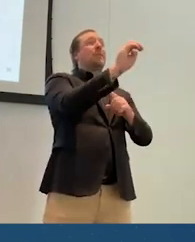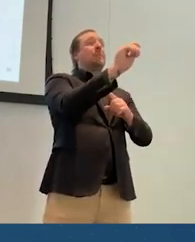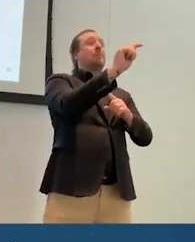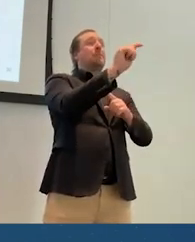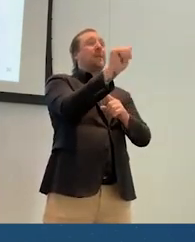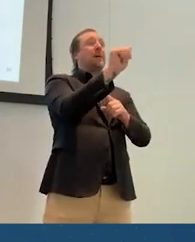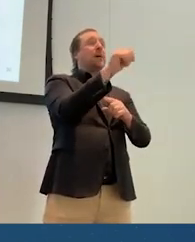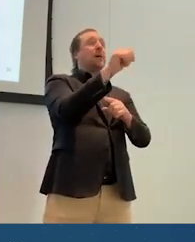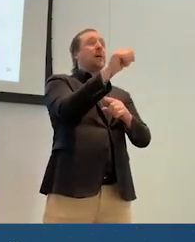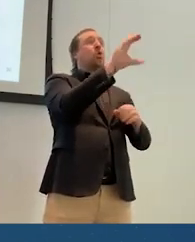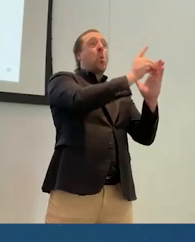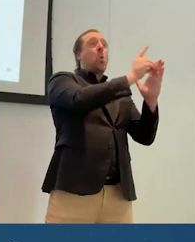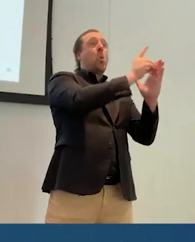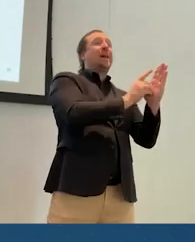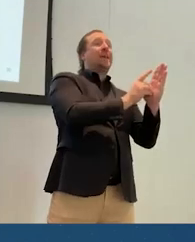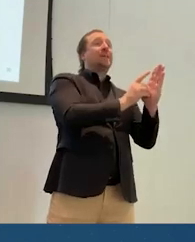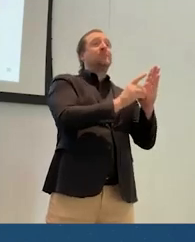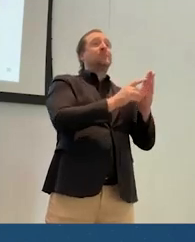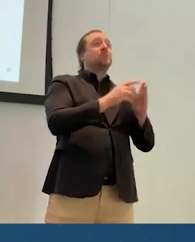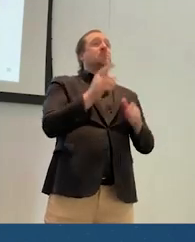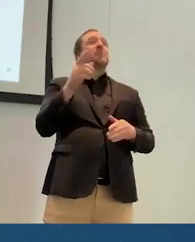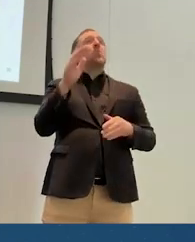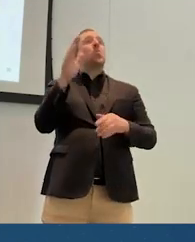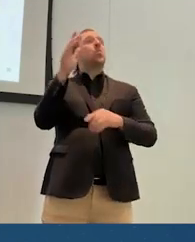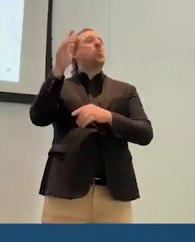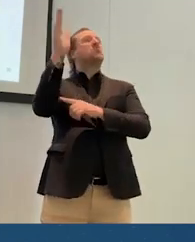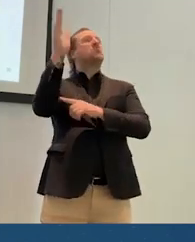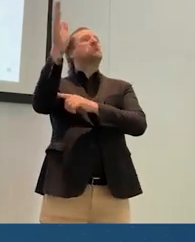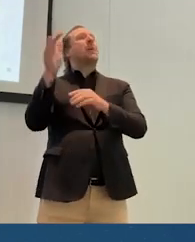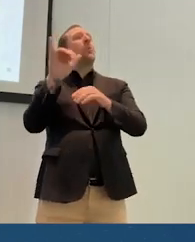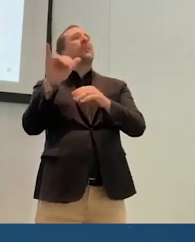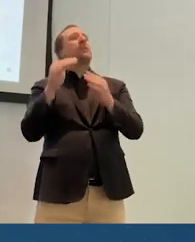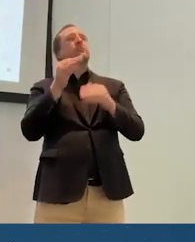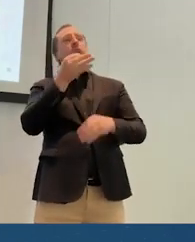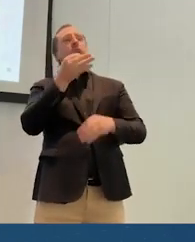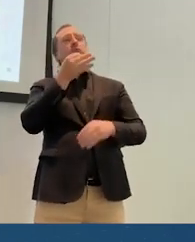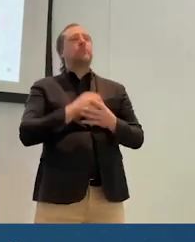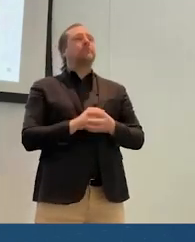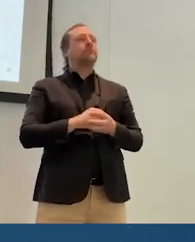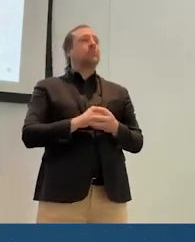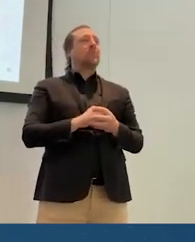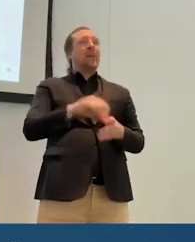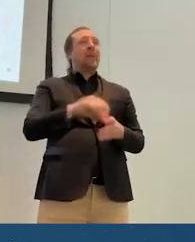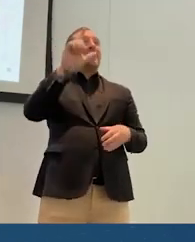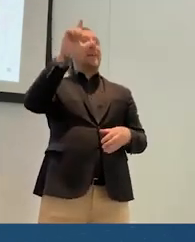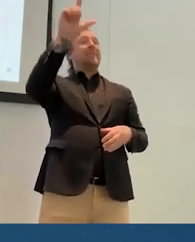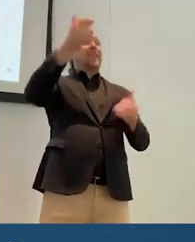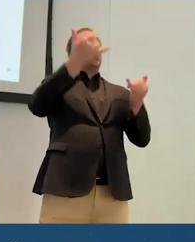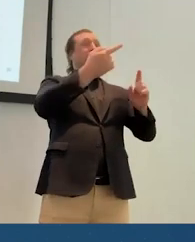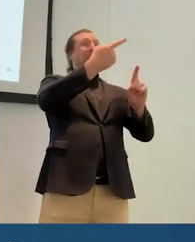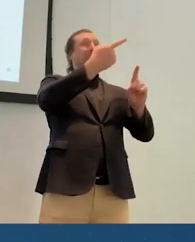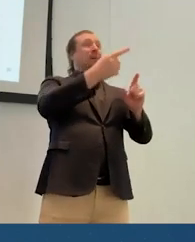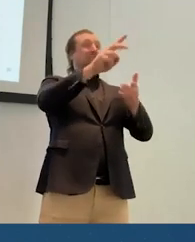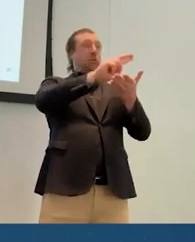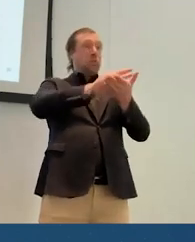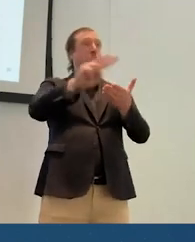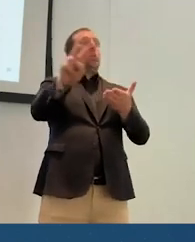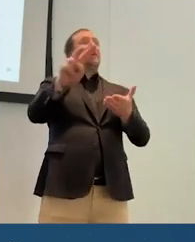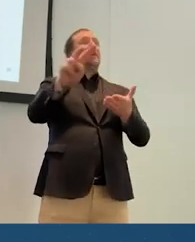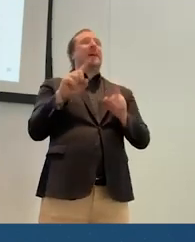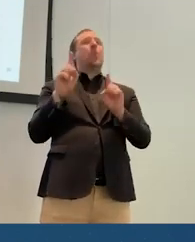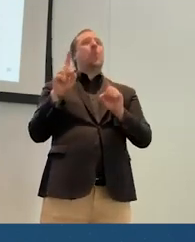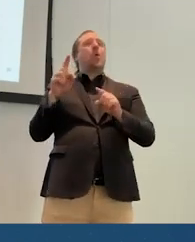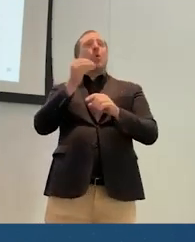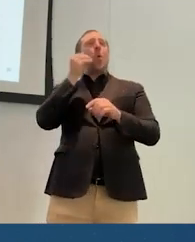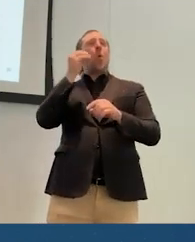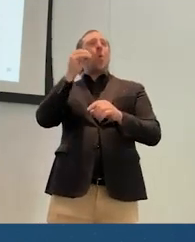on a co-design session that you'll hear more about soon. And later on this month, about two weeks from now, after I go home